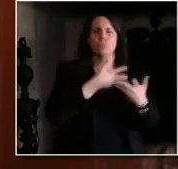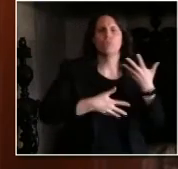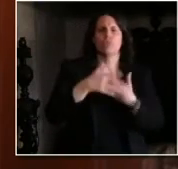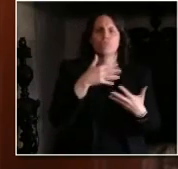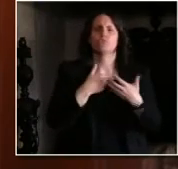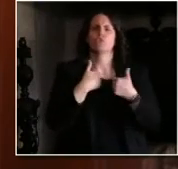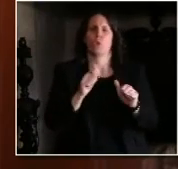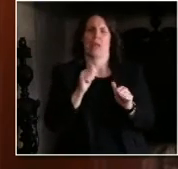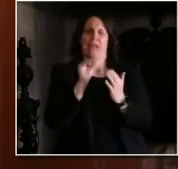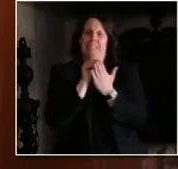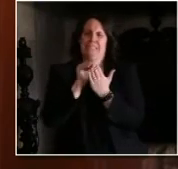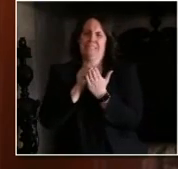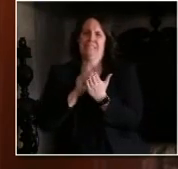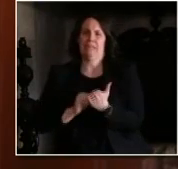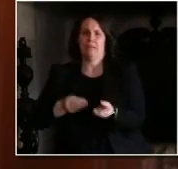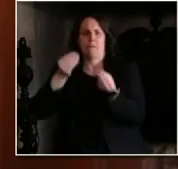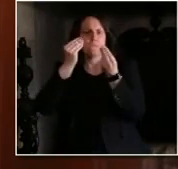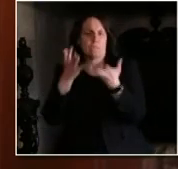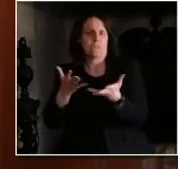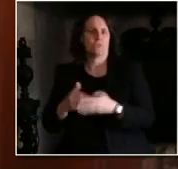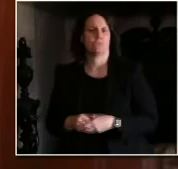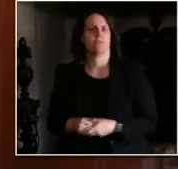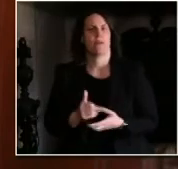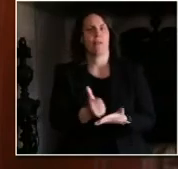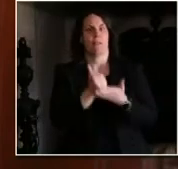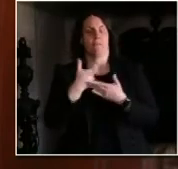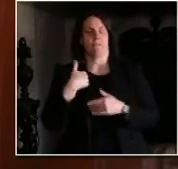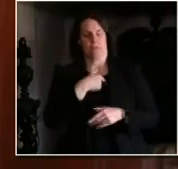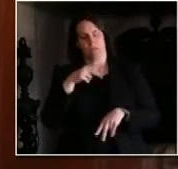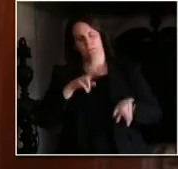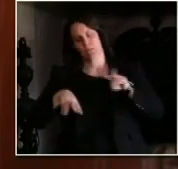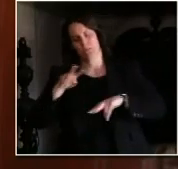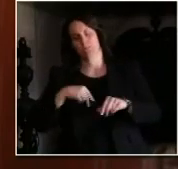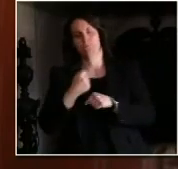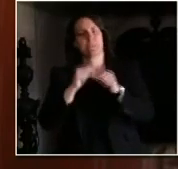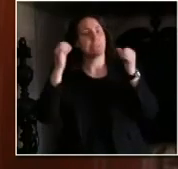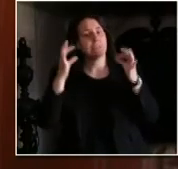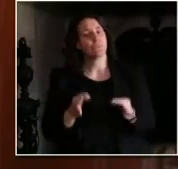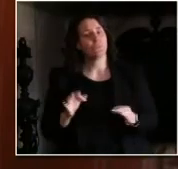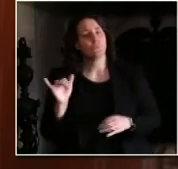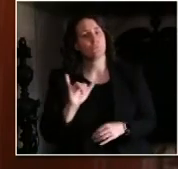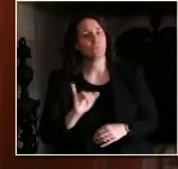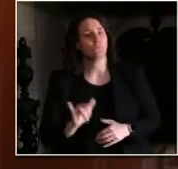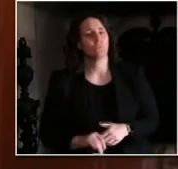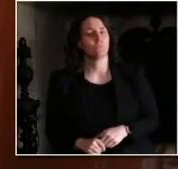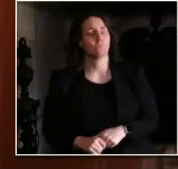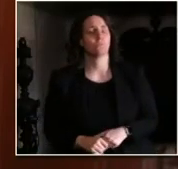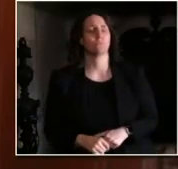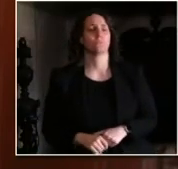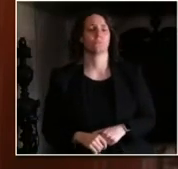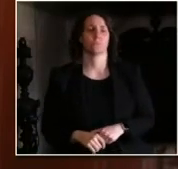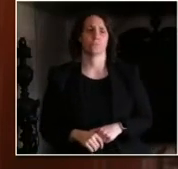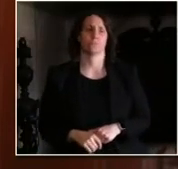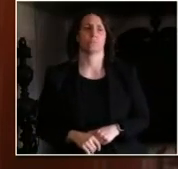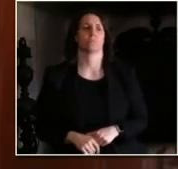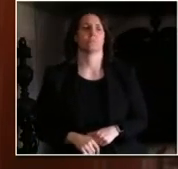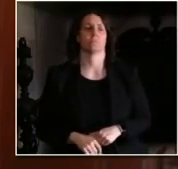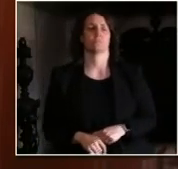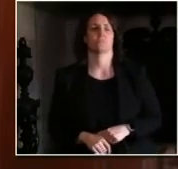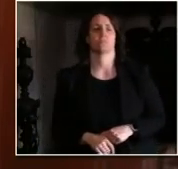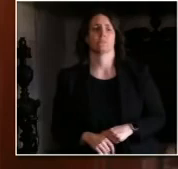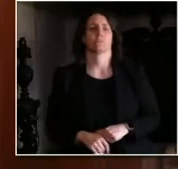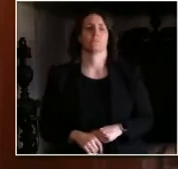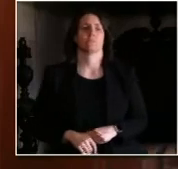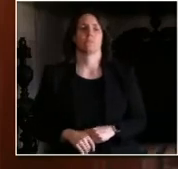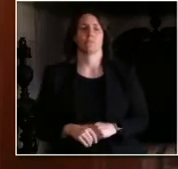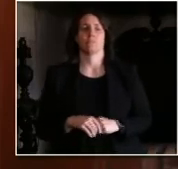situations where someone who is sick has been in contact with dozens of other people in several different settings over the course of